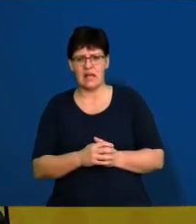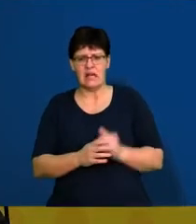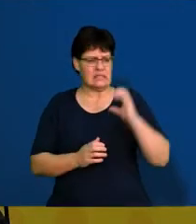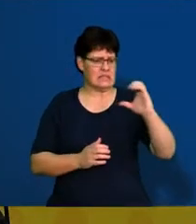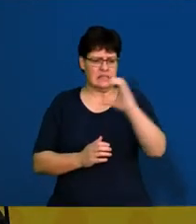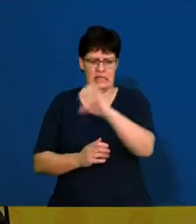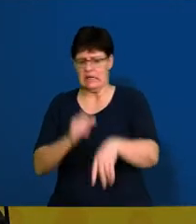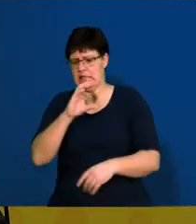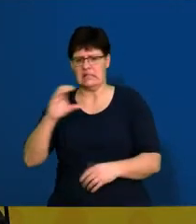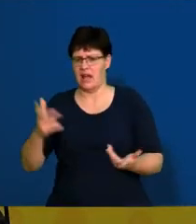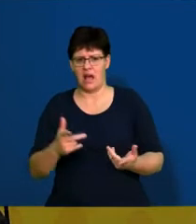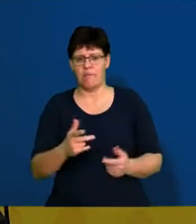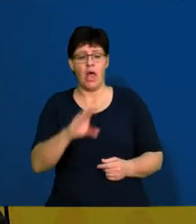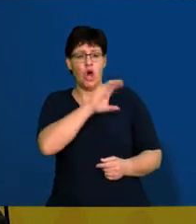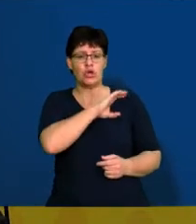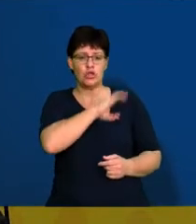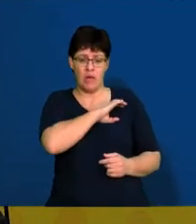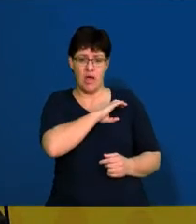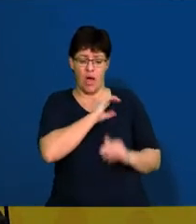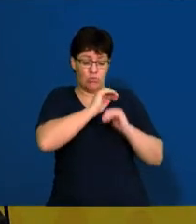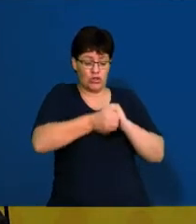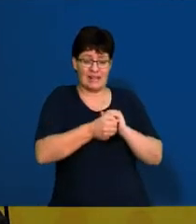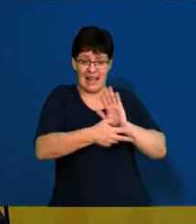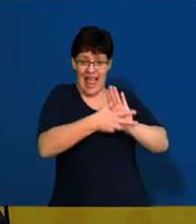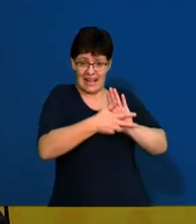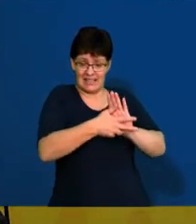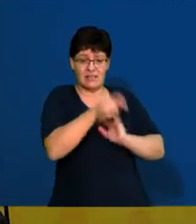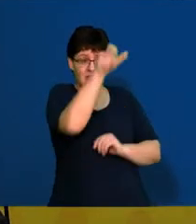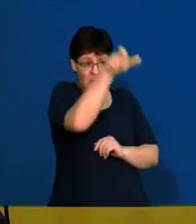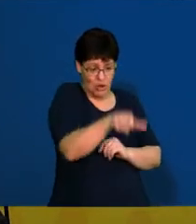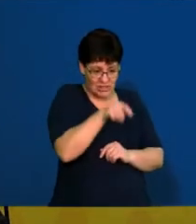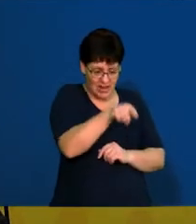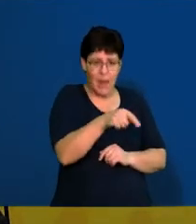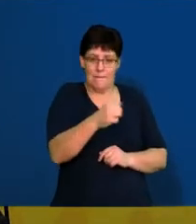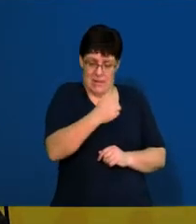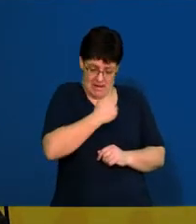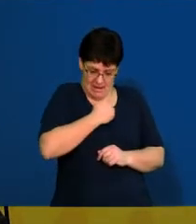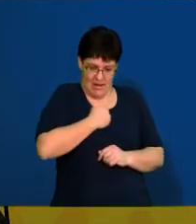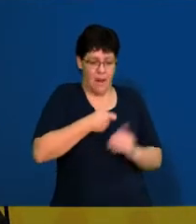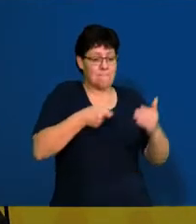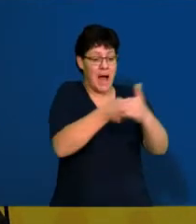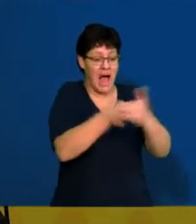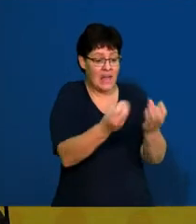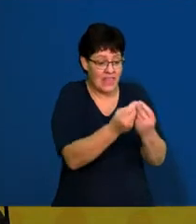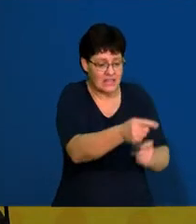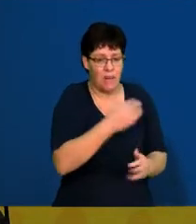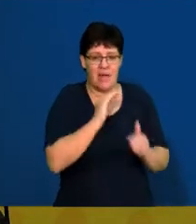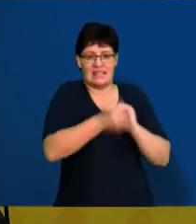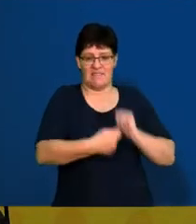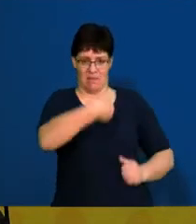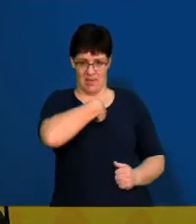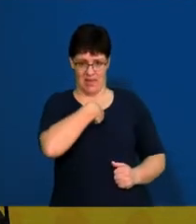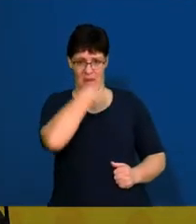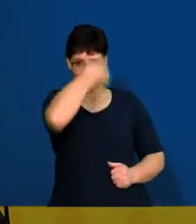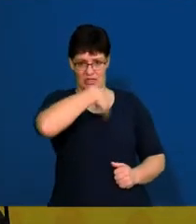get confused. Now, the Consumer Protection Act is all about ensuring our safety for products or services that we buy